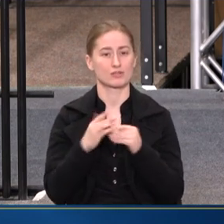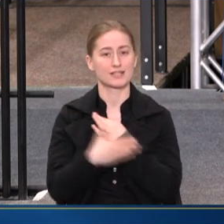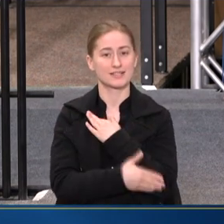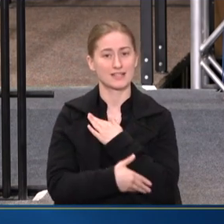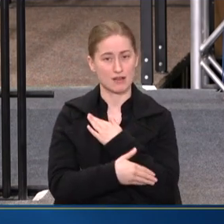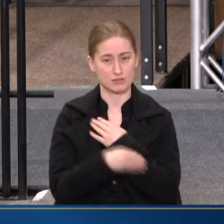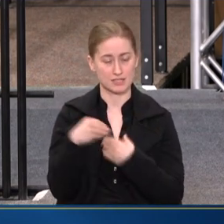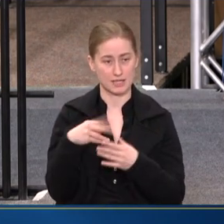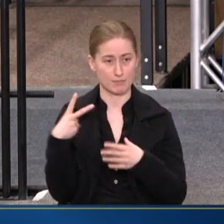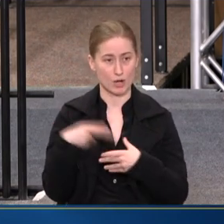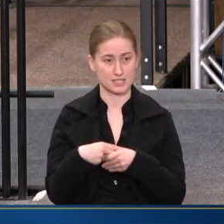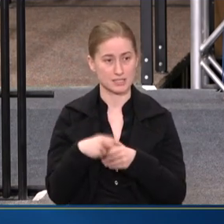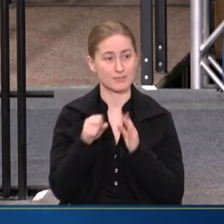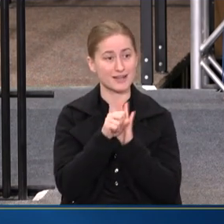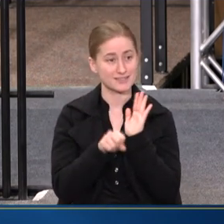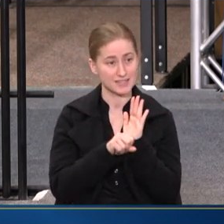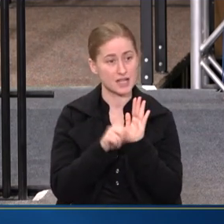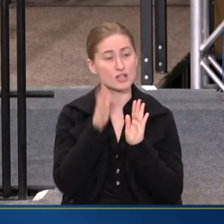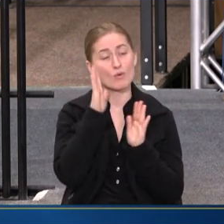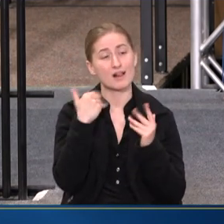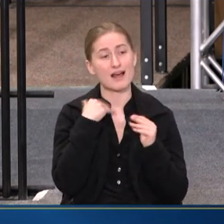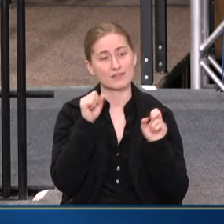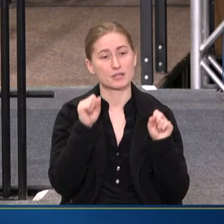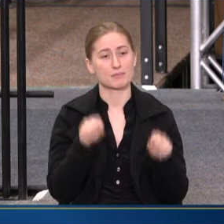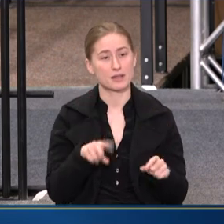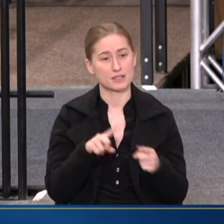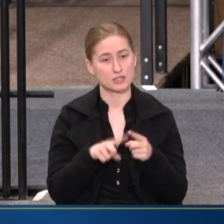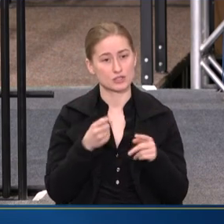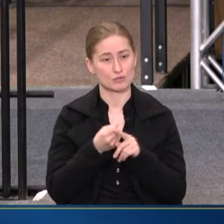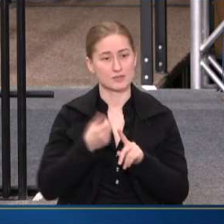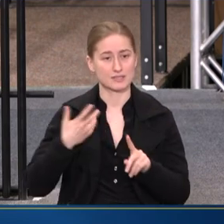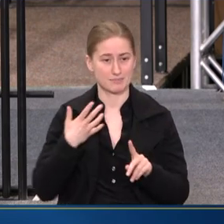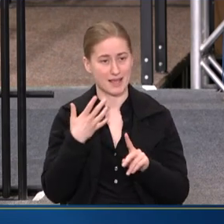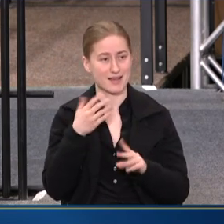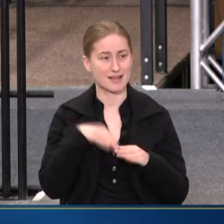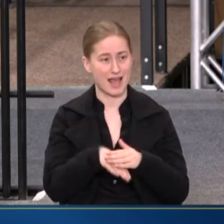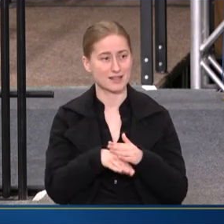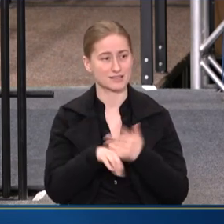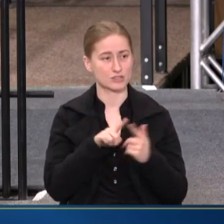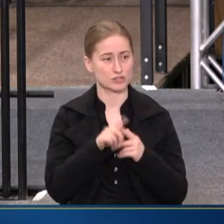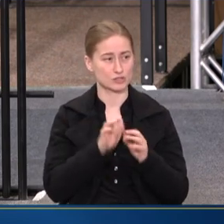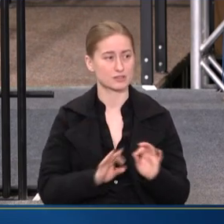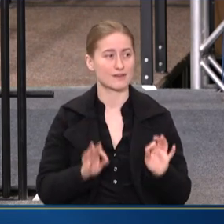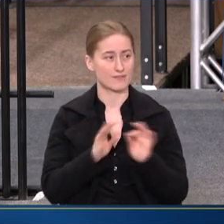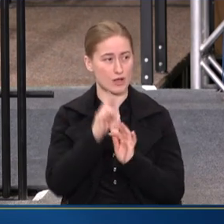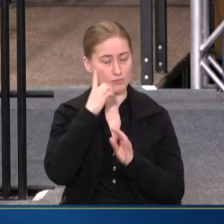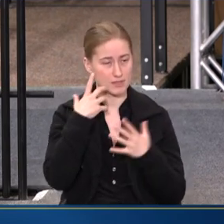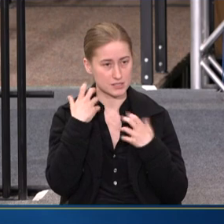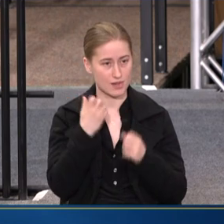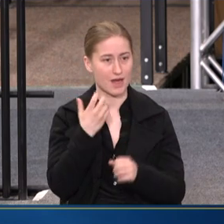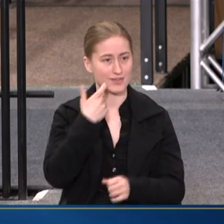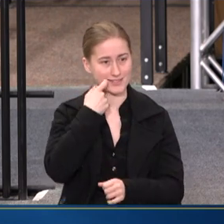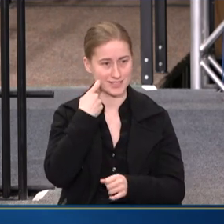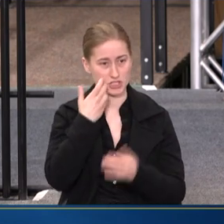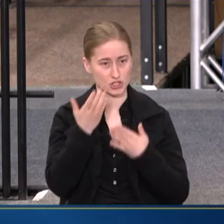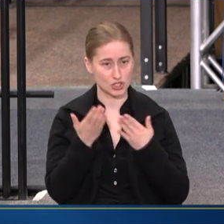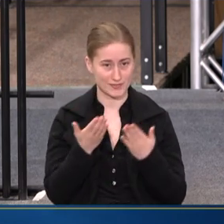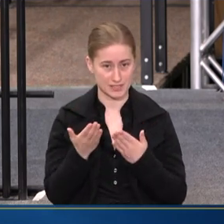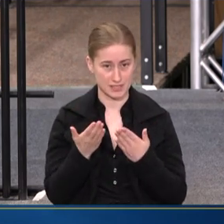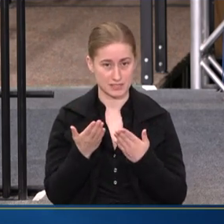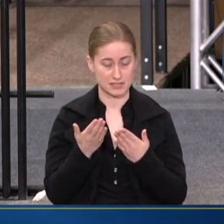participating states will have the ability to expand access to vital mental health and addiction services,